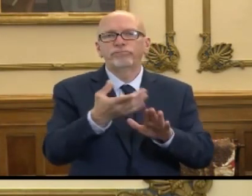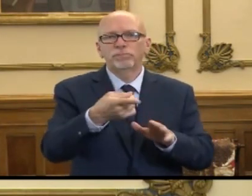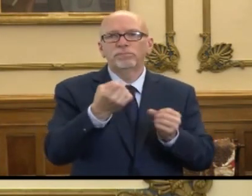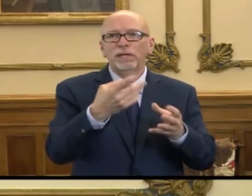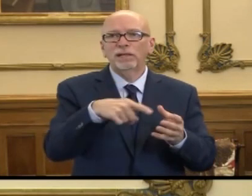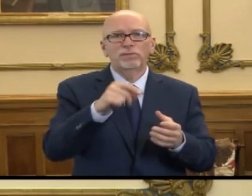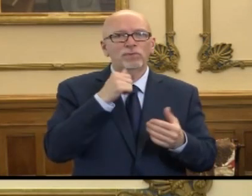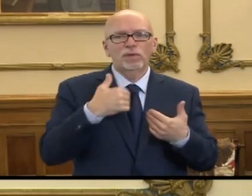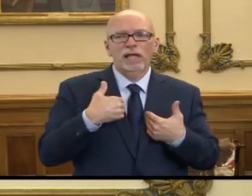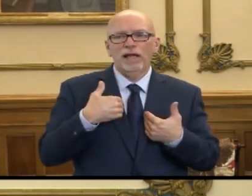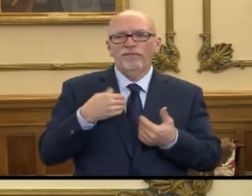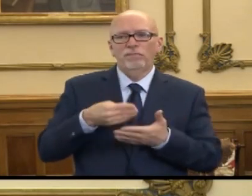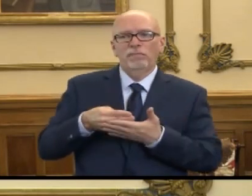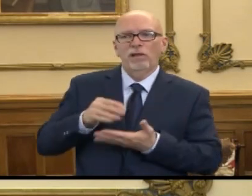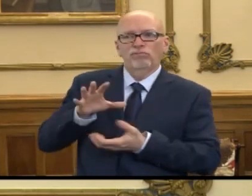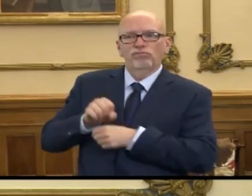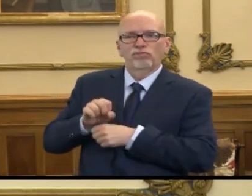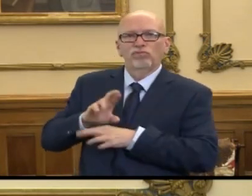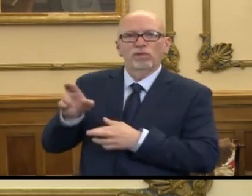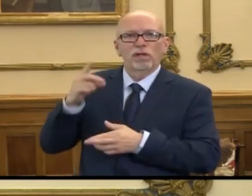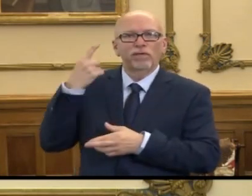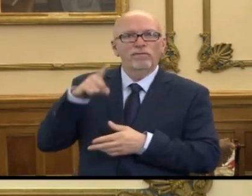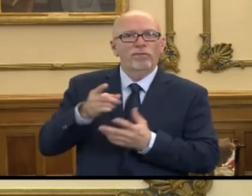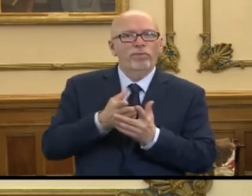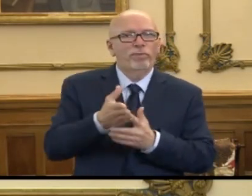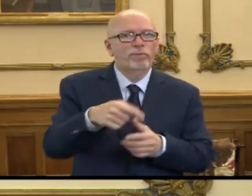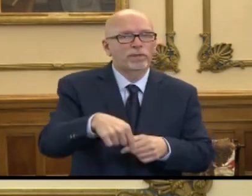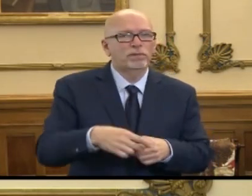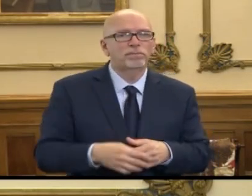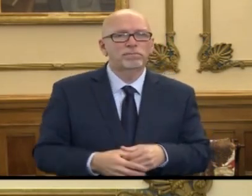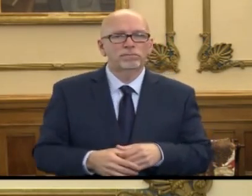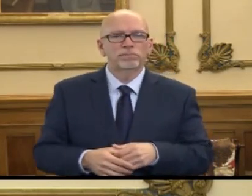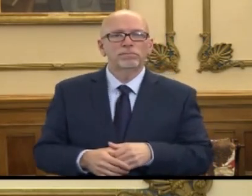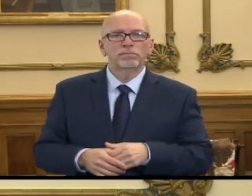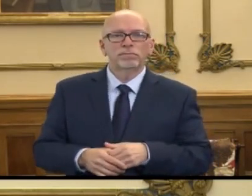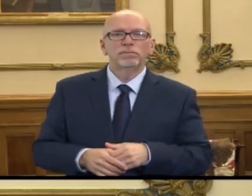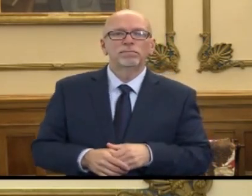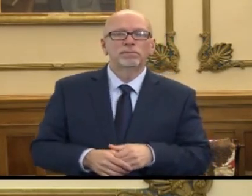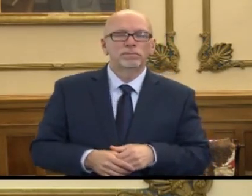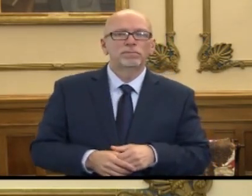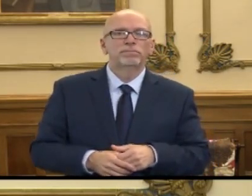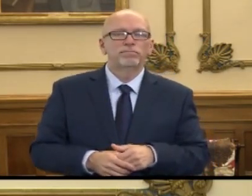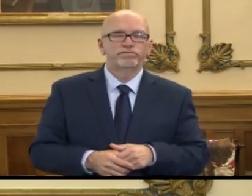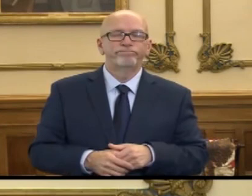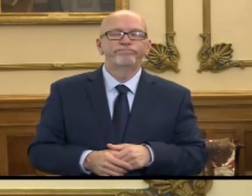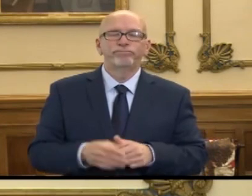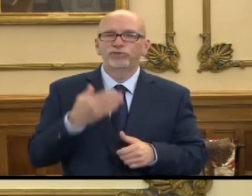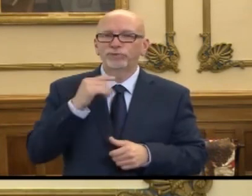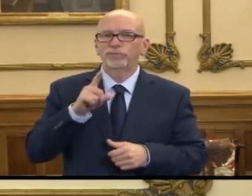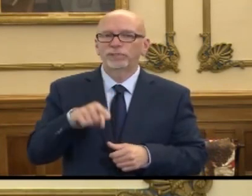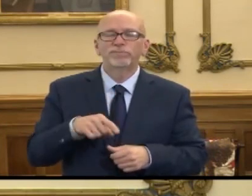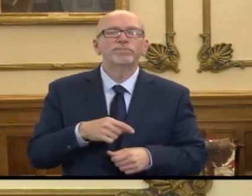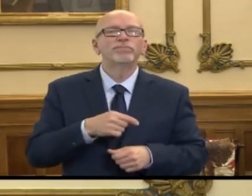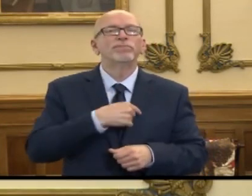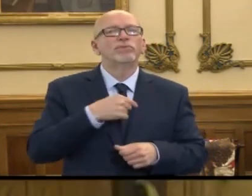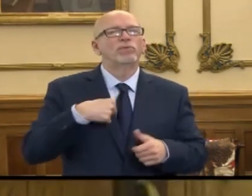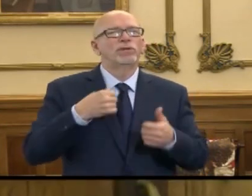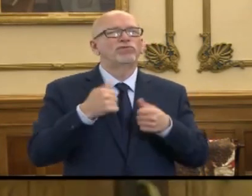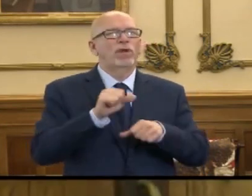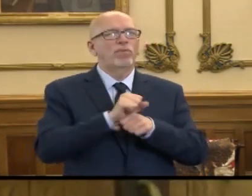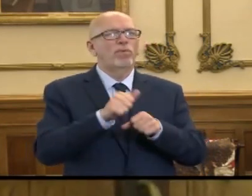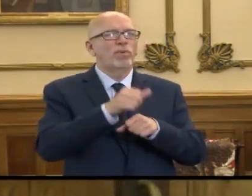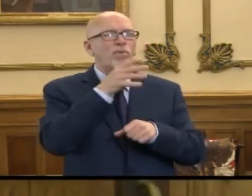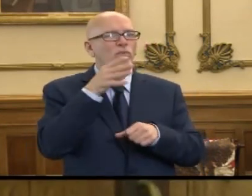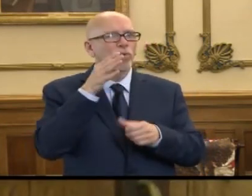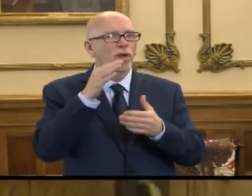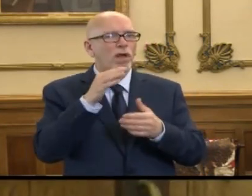lot of them don't have the reserves or the capital to get through this? Great question. So we have tried to work with our rural